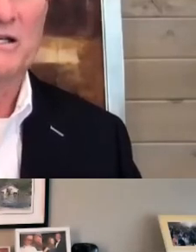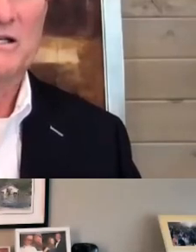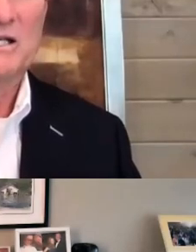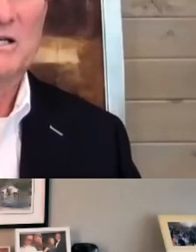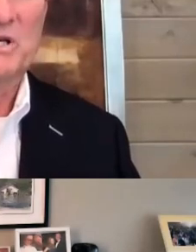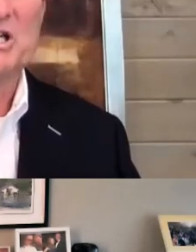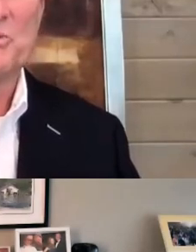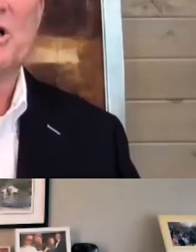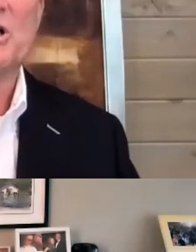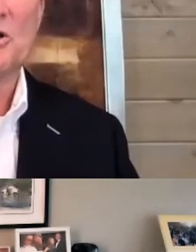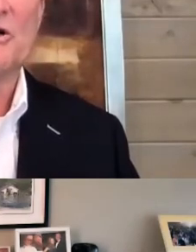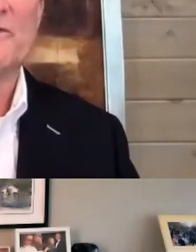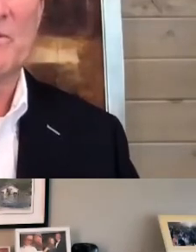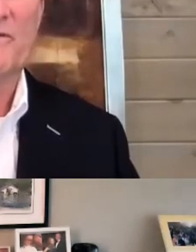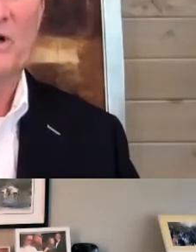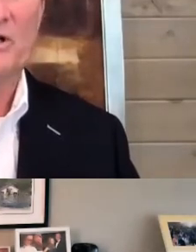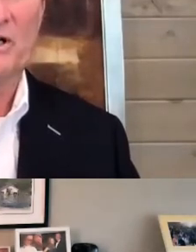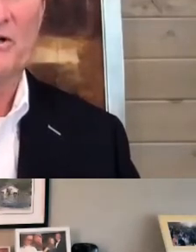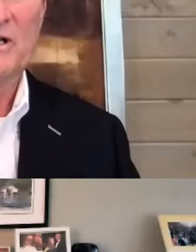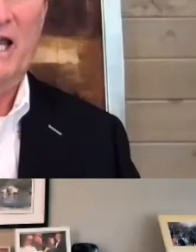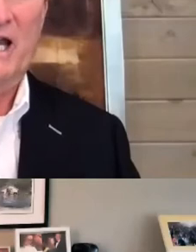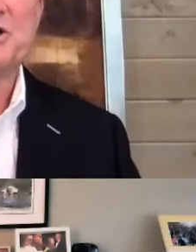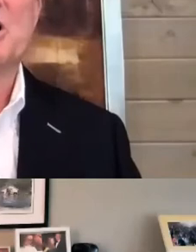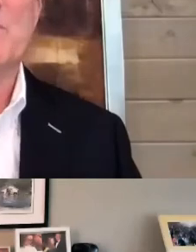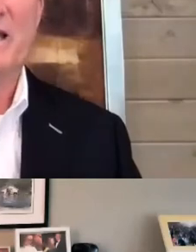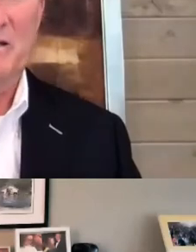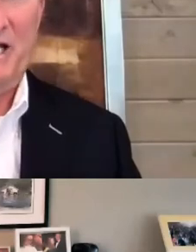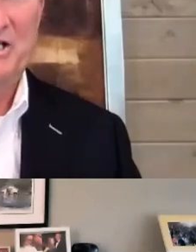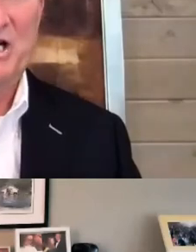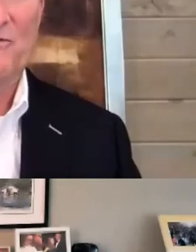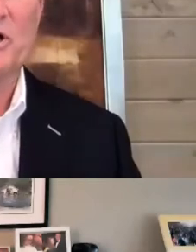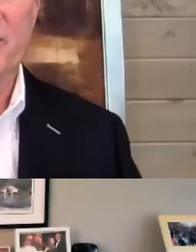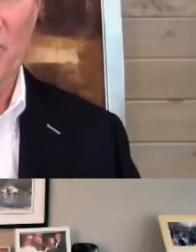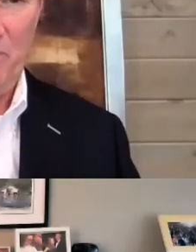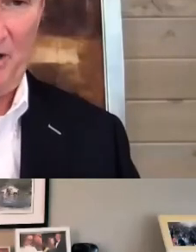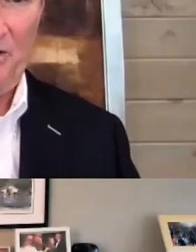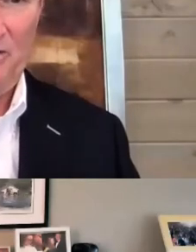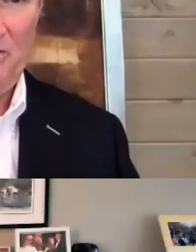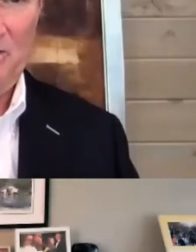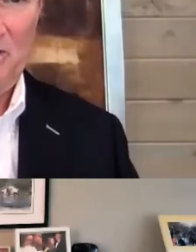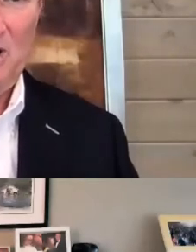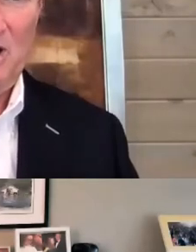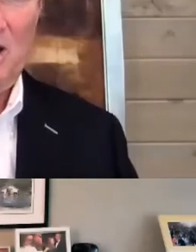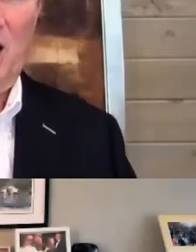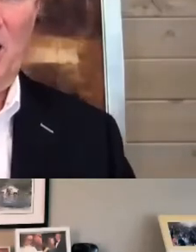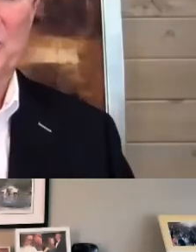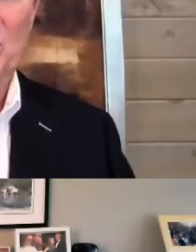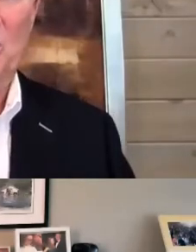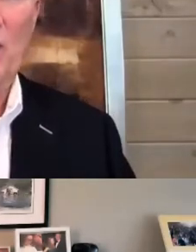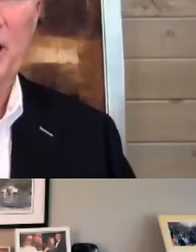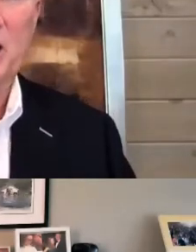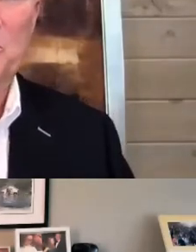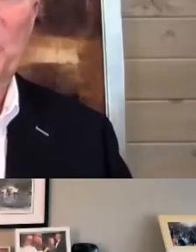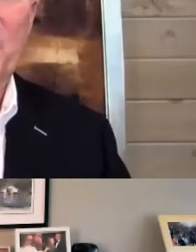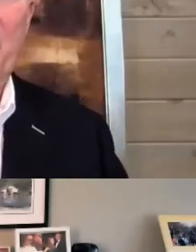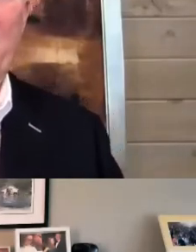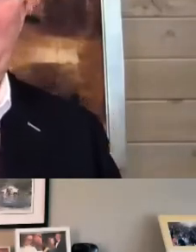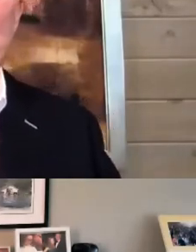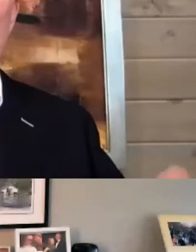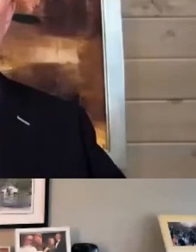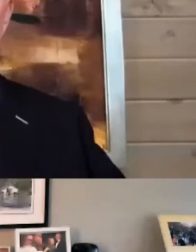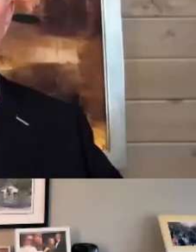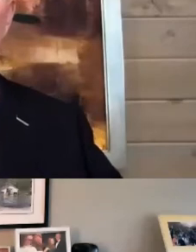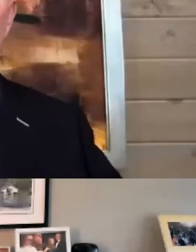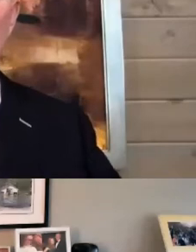okay, because we're going to learn from a failure, and it's going to make the next effort even better. And so, I think communicating